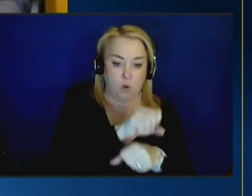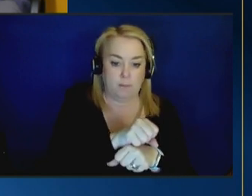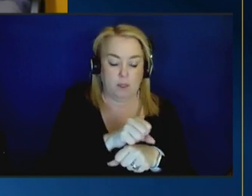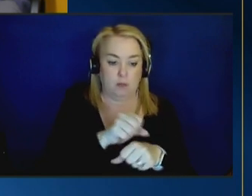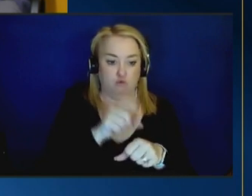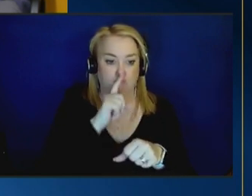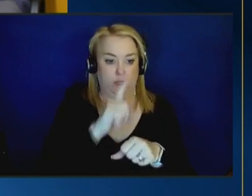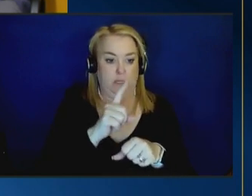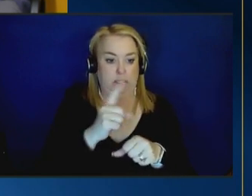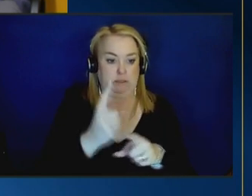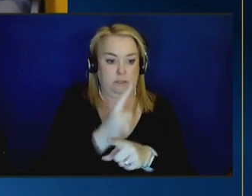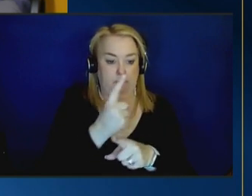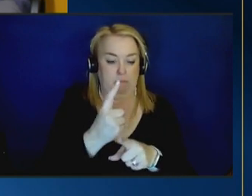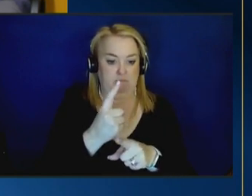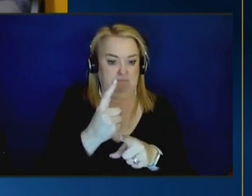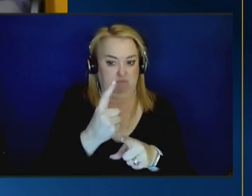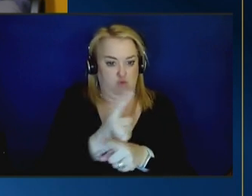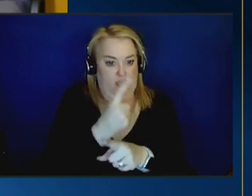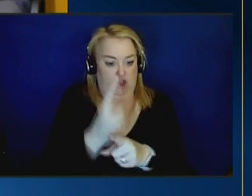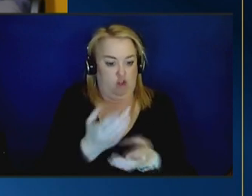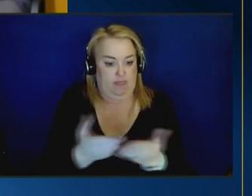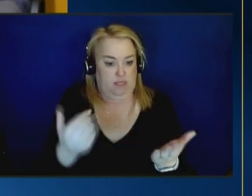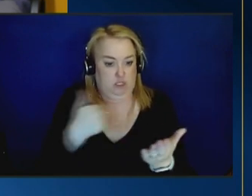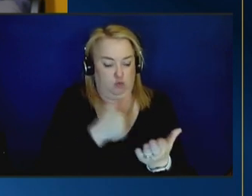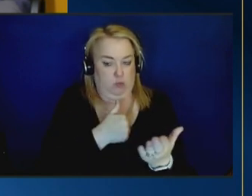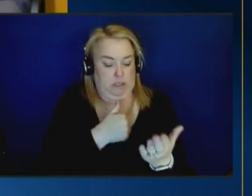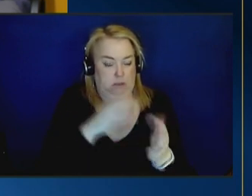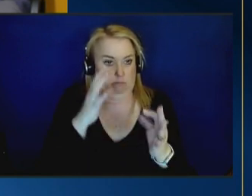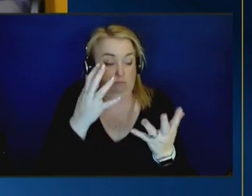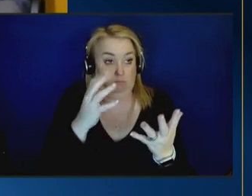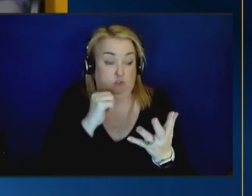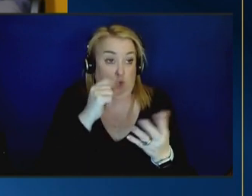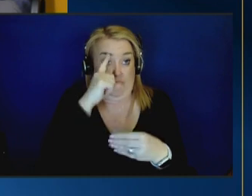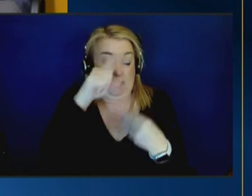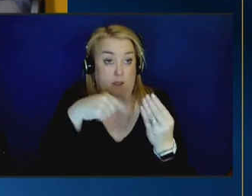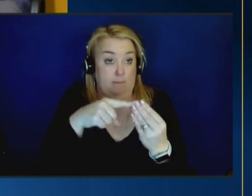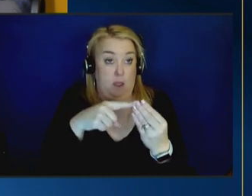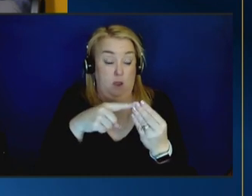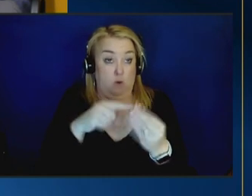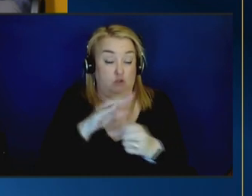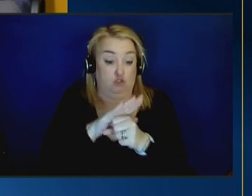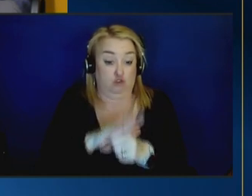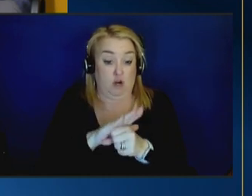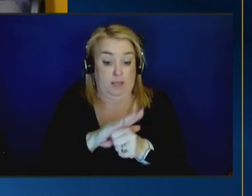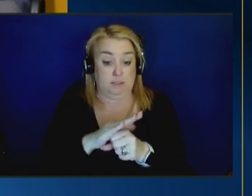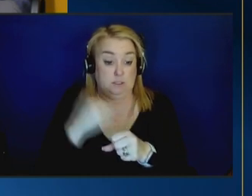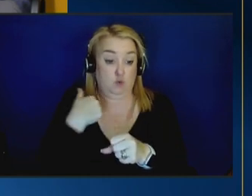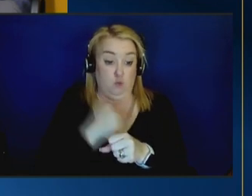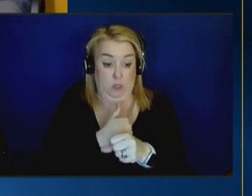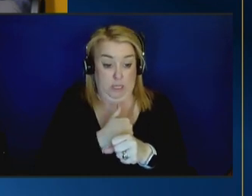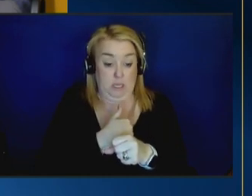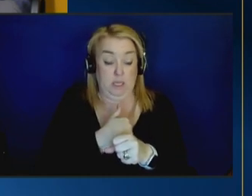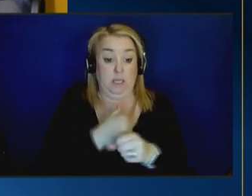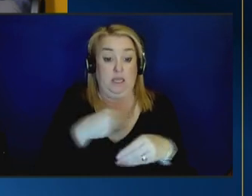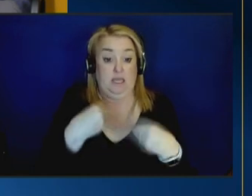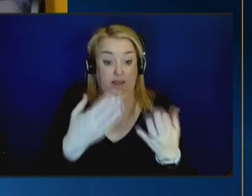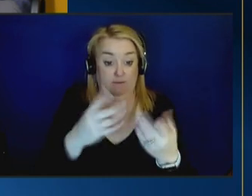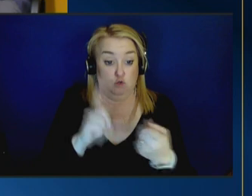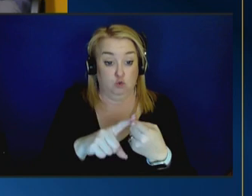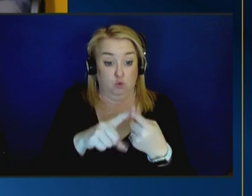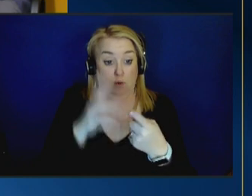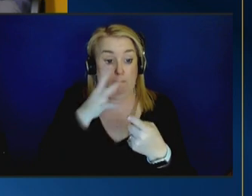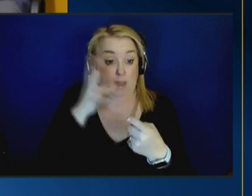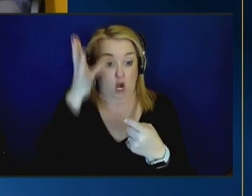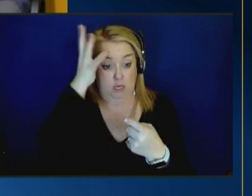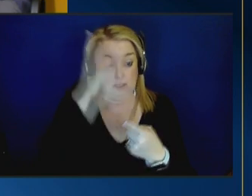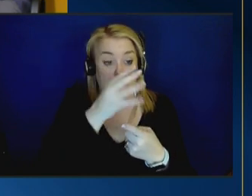oftentimes take for granted that we don't think the stressors that we put on parents and the need for us